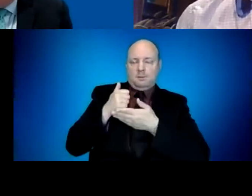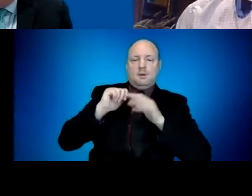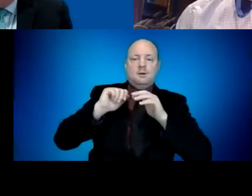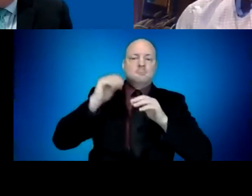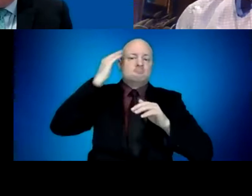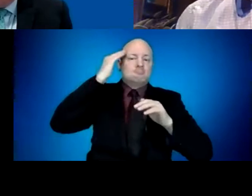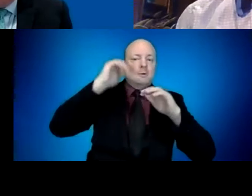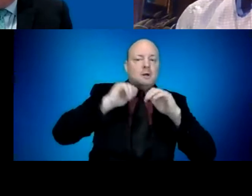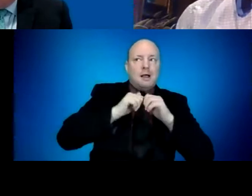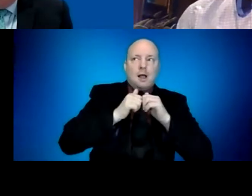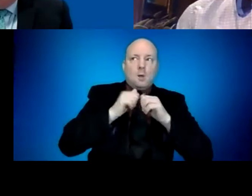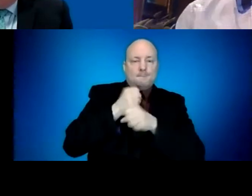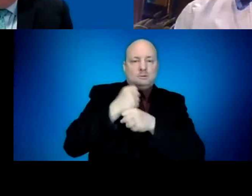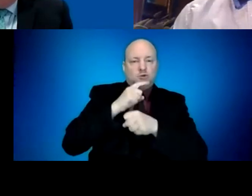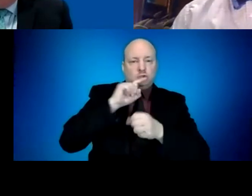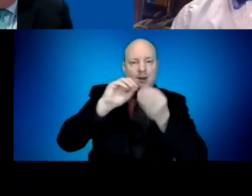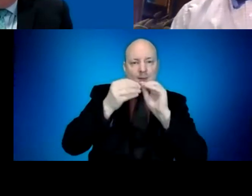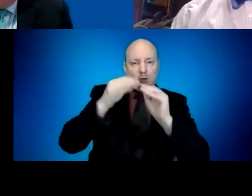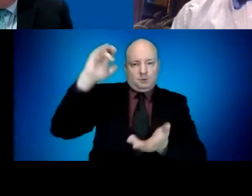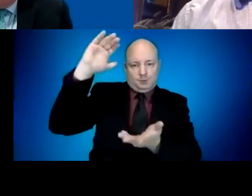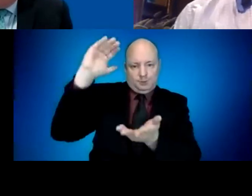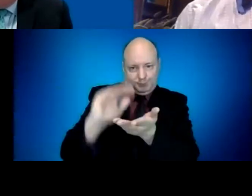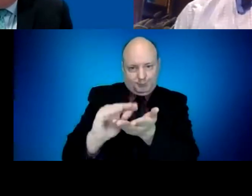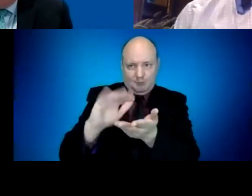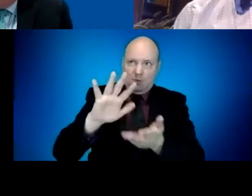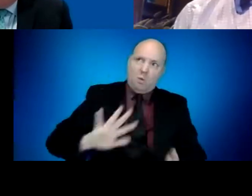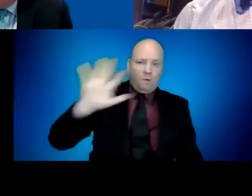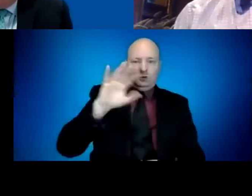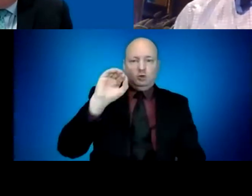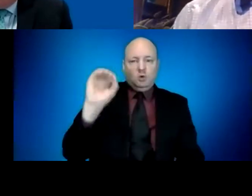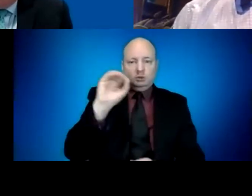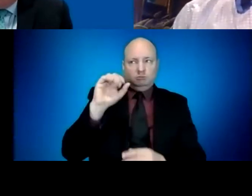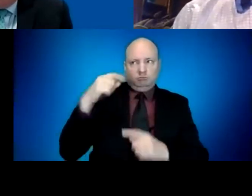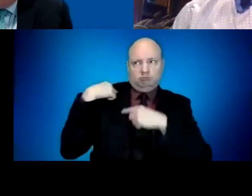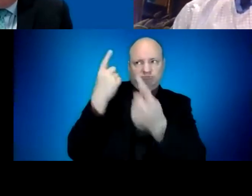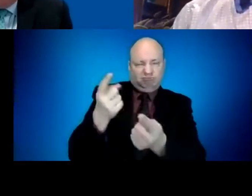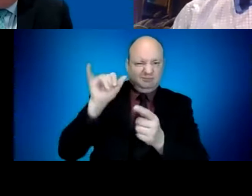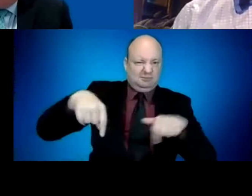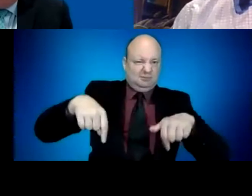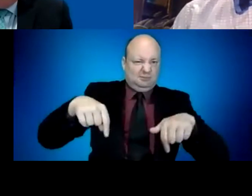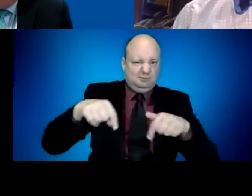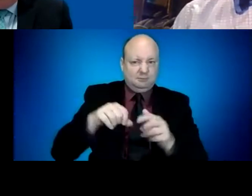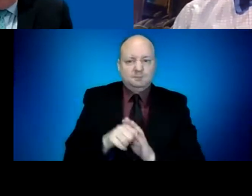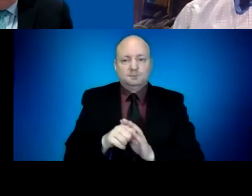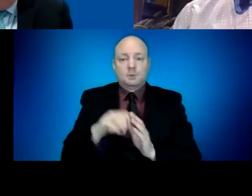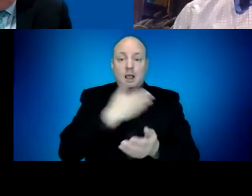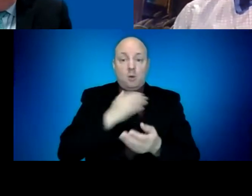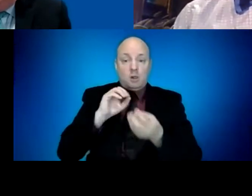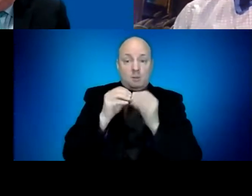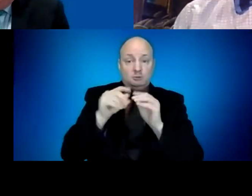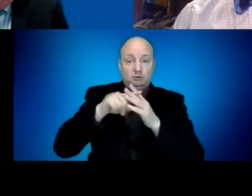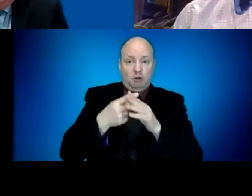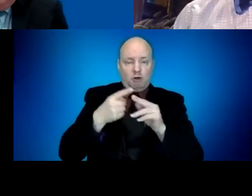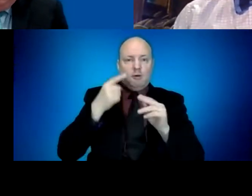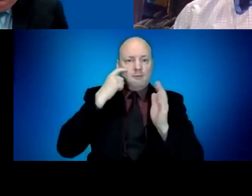than most other states. And we began our decline, our steep decline sooner than other states. And I think that's, you know,